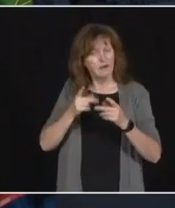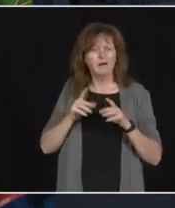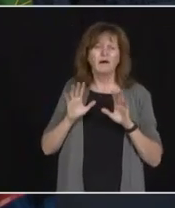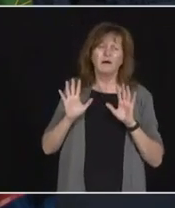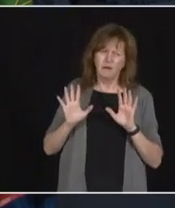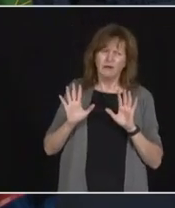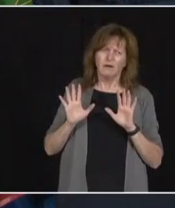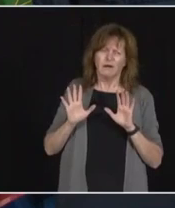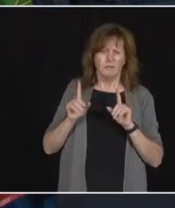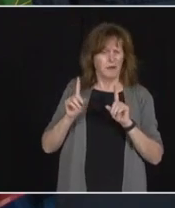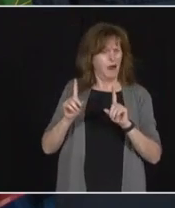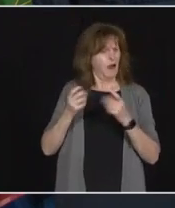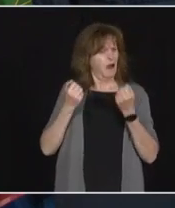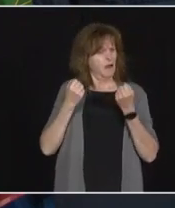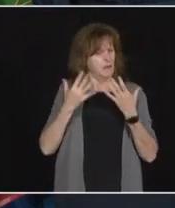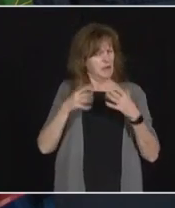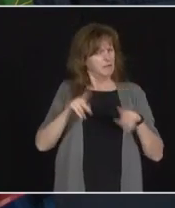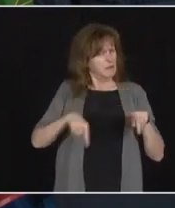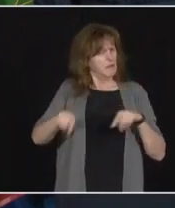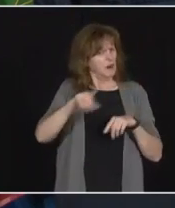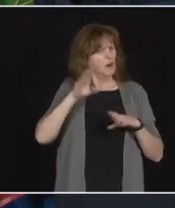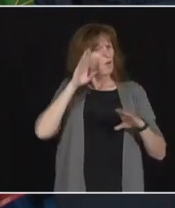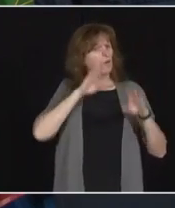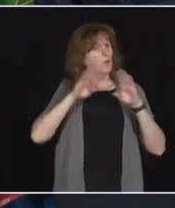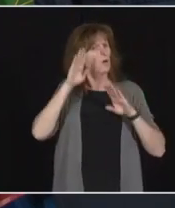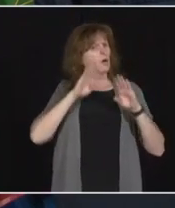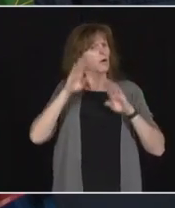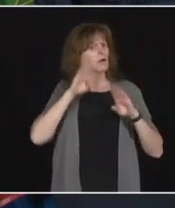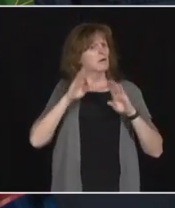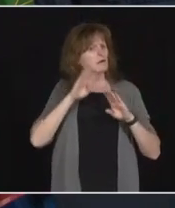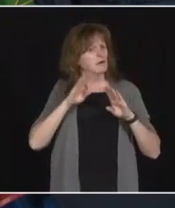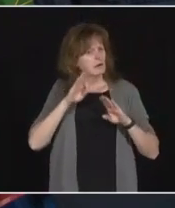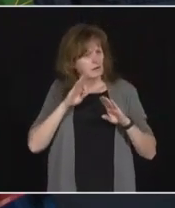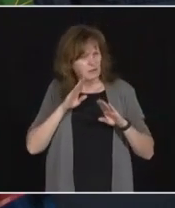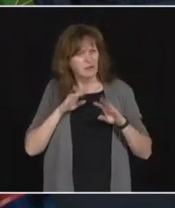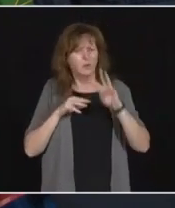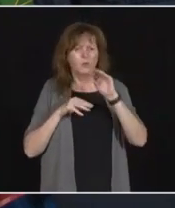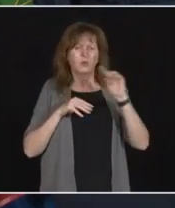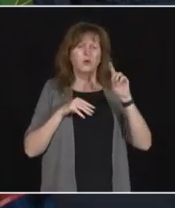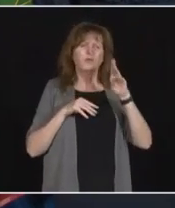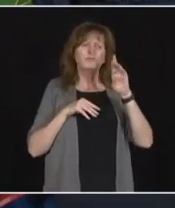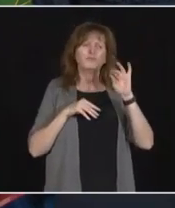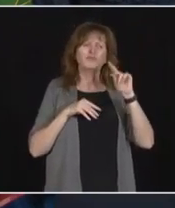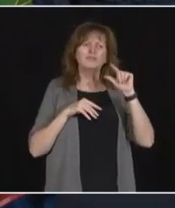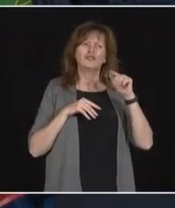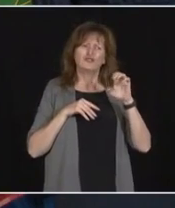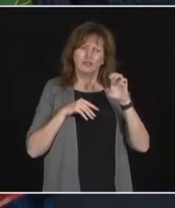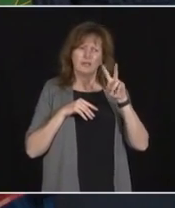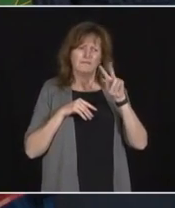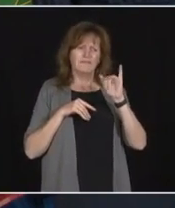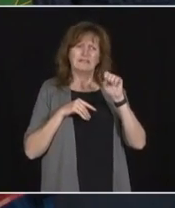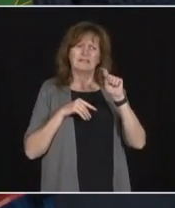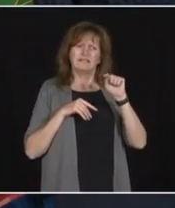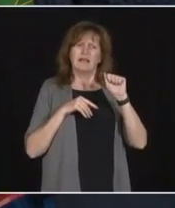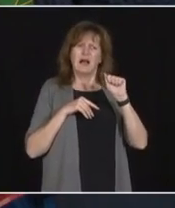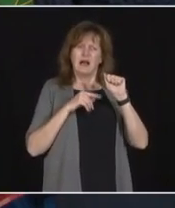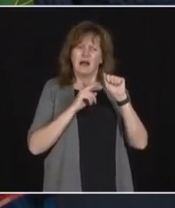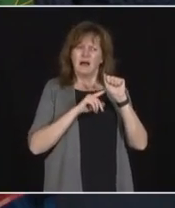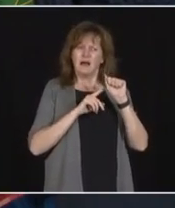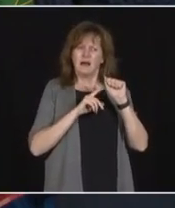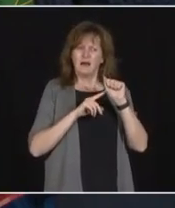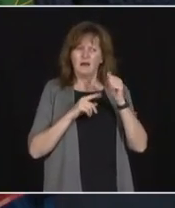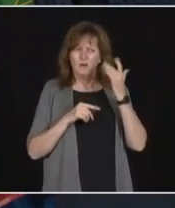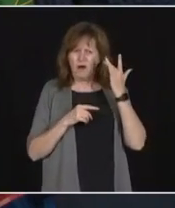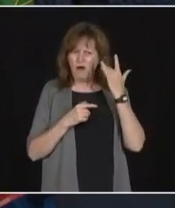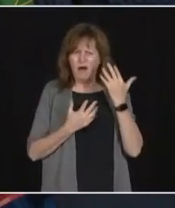terms of the Woodbridge Vista nursing home, what took so long for the province to issue a takeover order for that